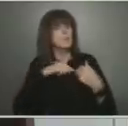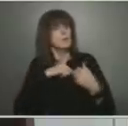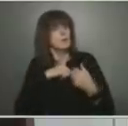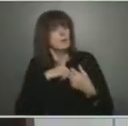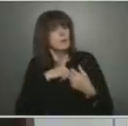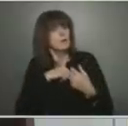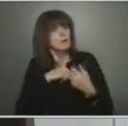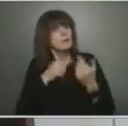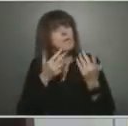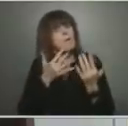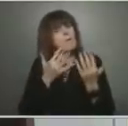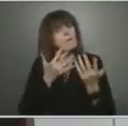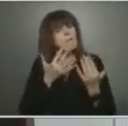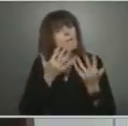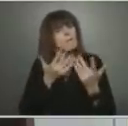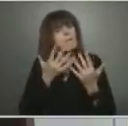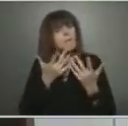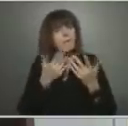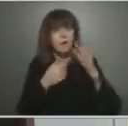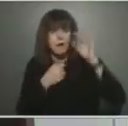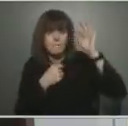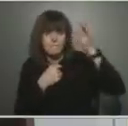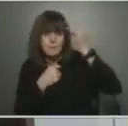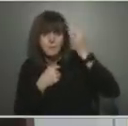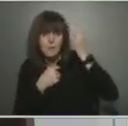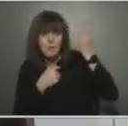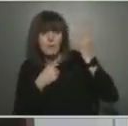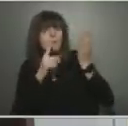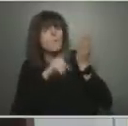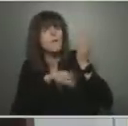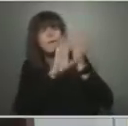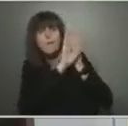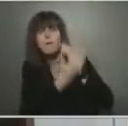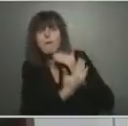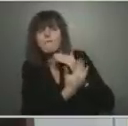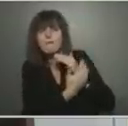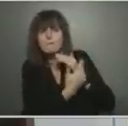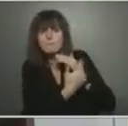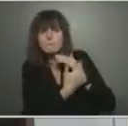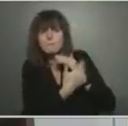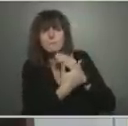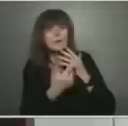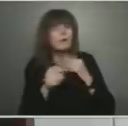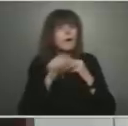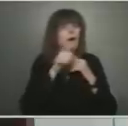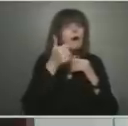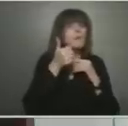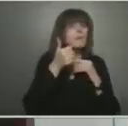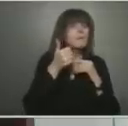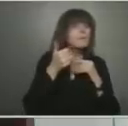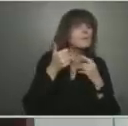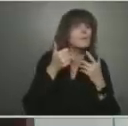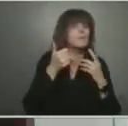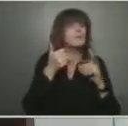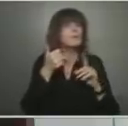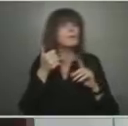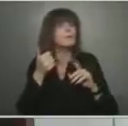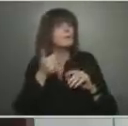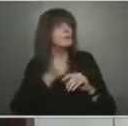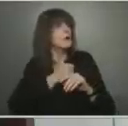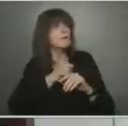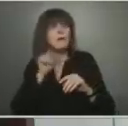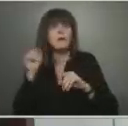of the federal government as well as whether other governments across Ontario or across Canada are moving in that direction.